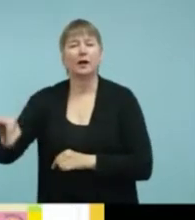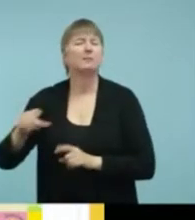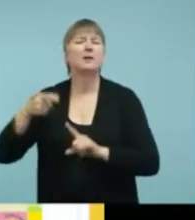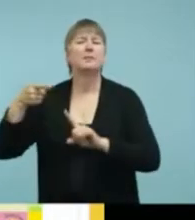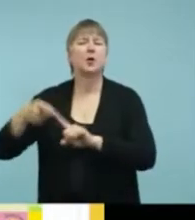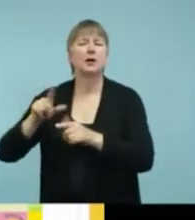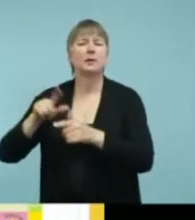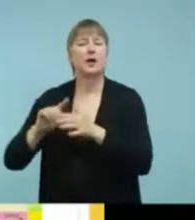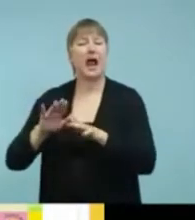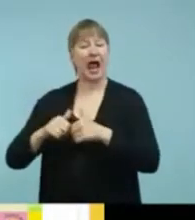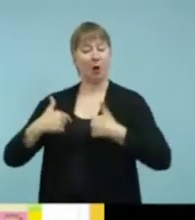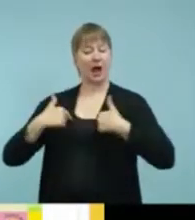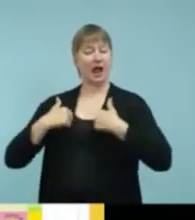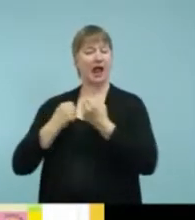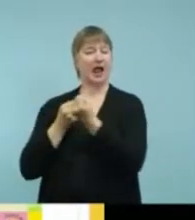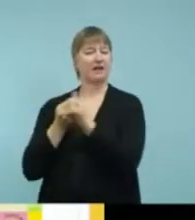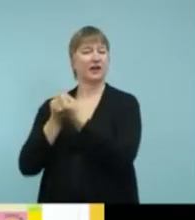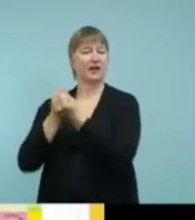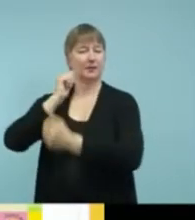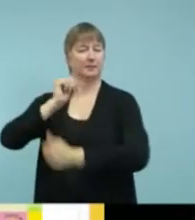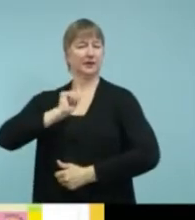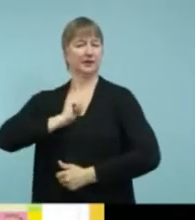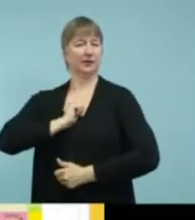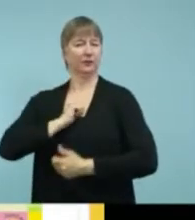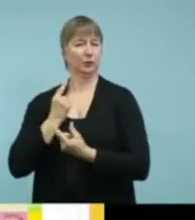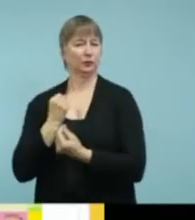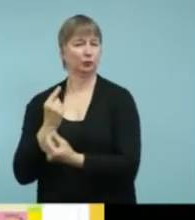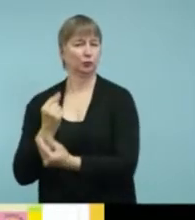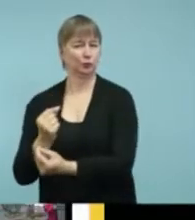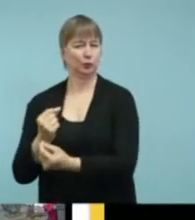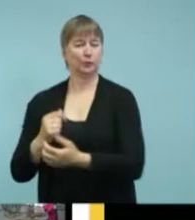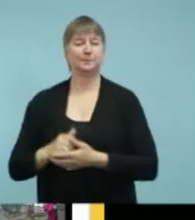things in a classroom setting. Next slide.